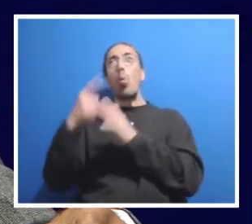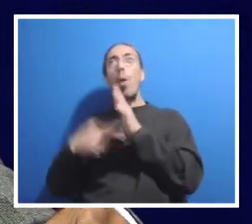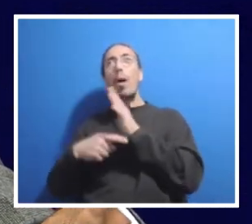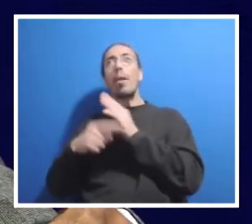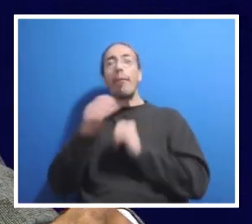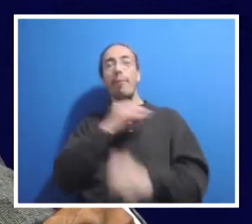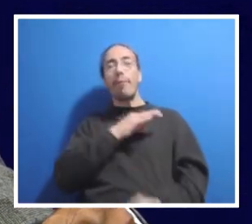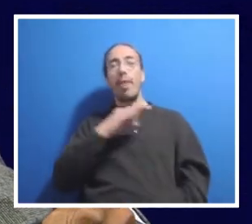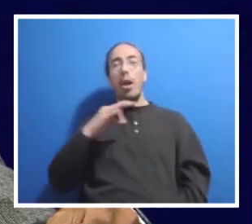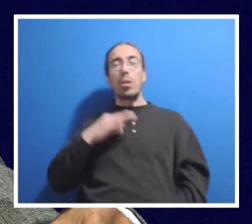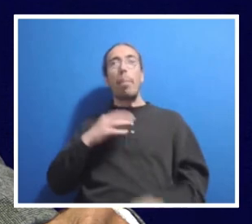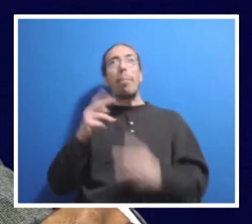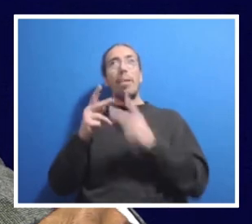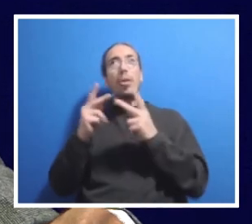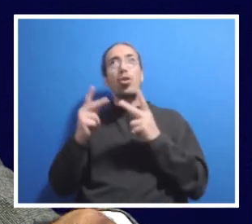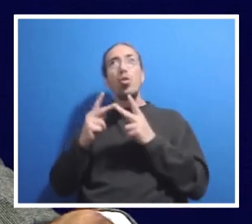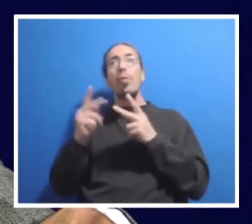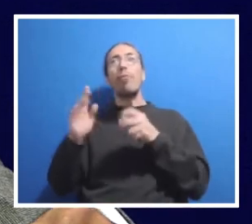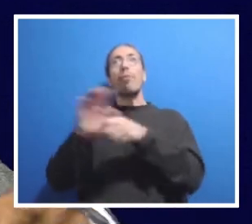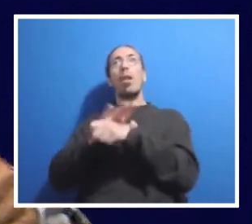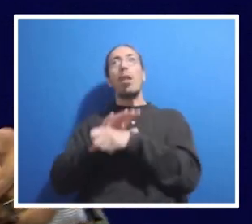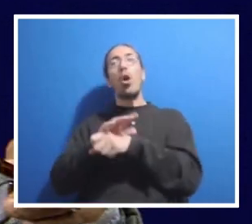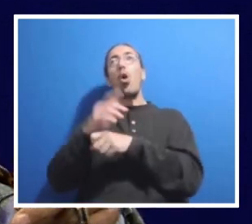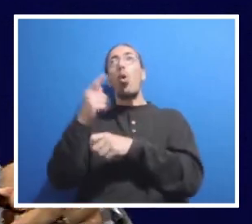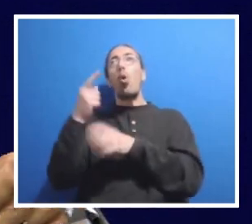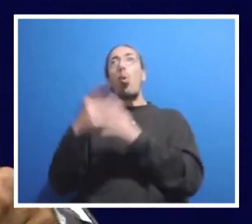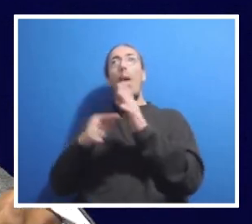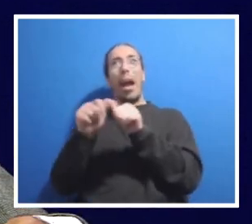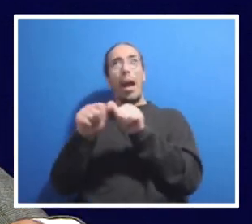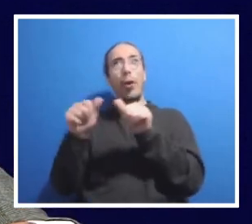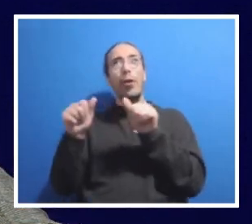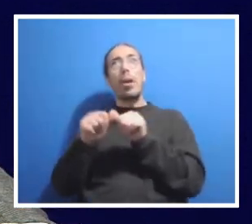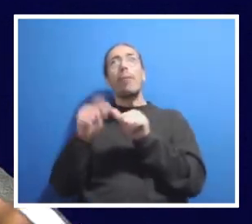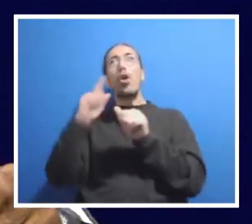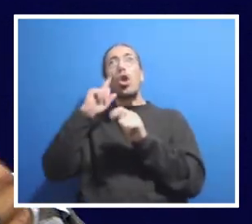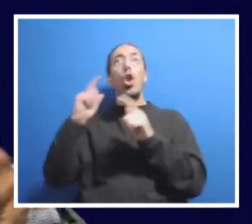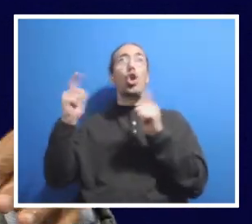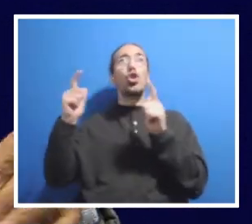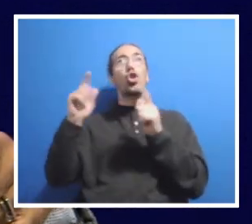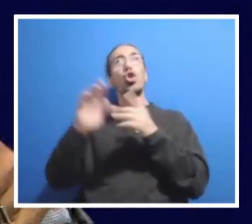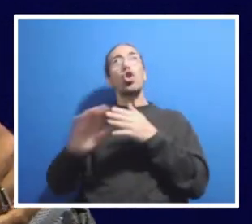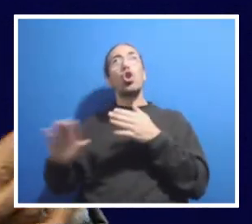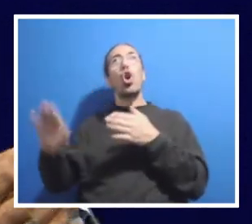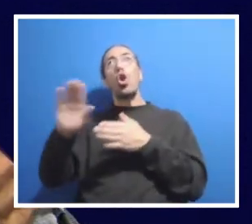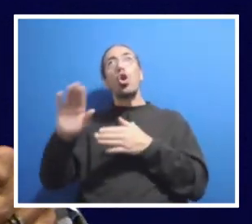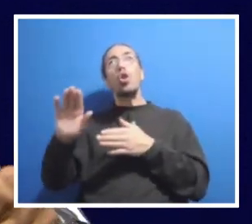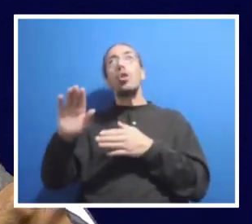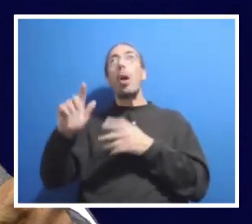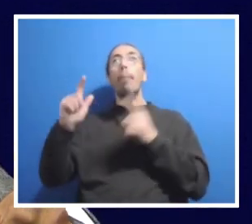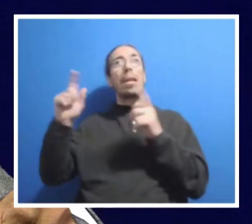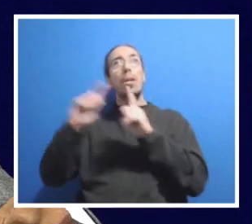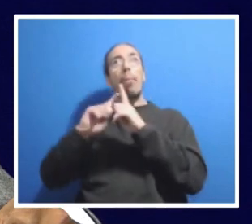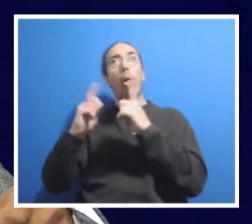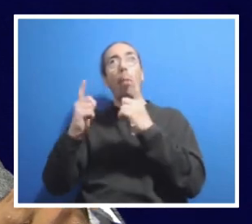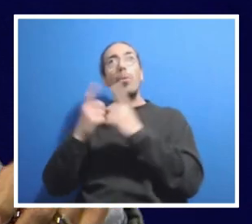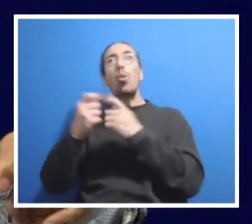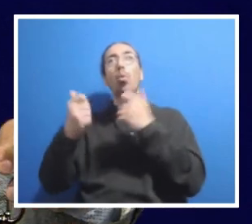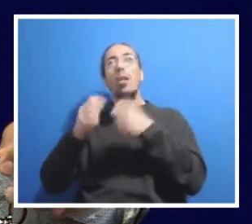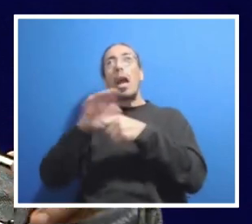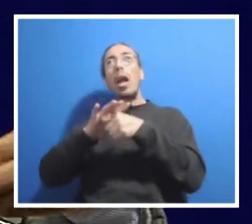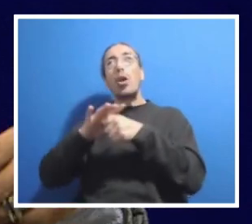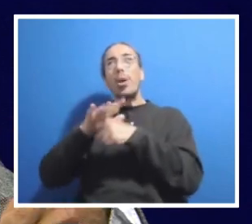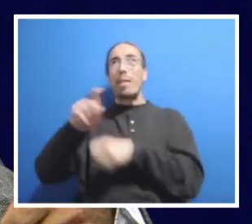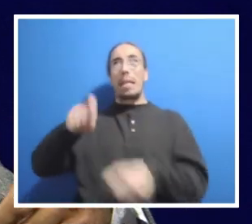fill, what areas of expertise in the larger colleges, which departments, but in general what area of need that they had.